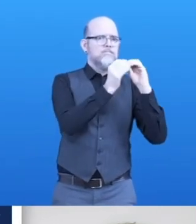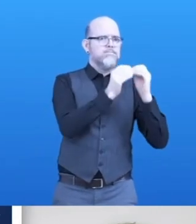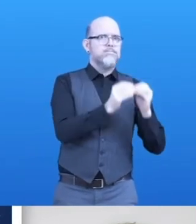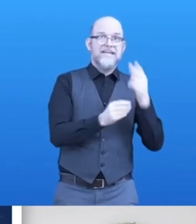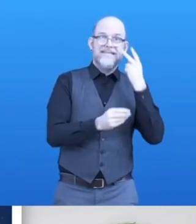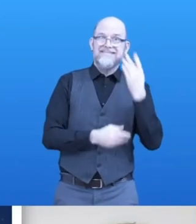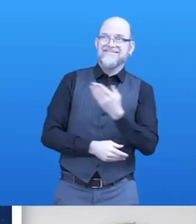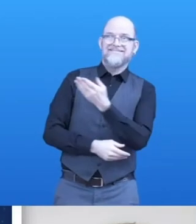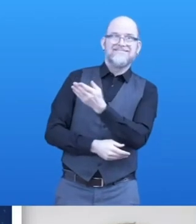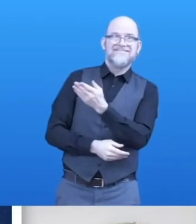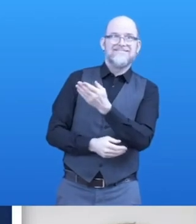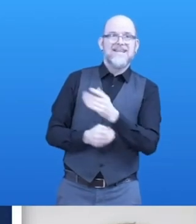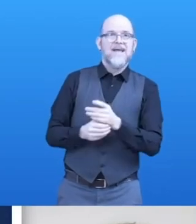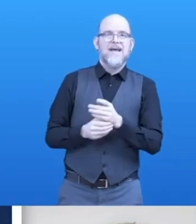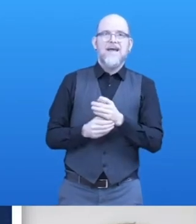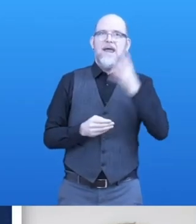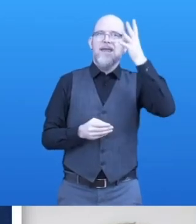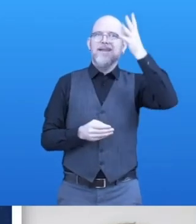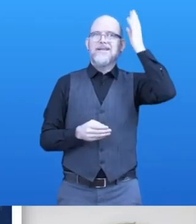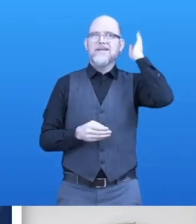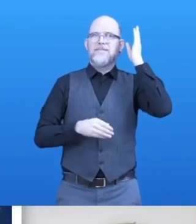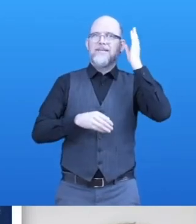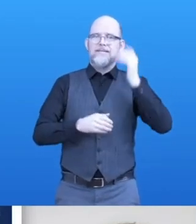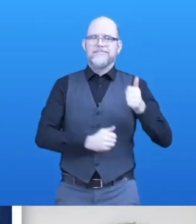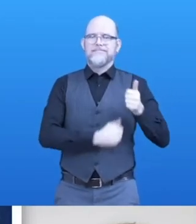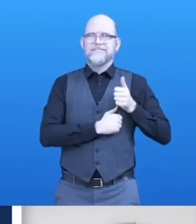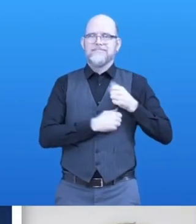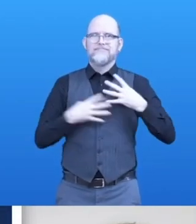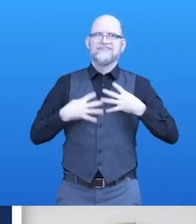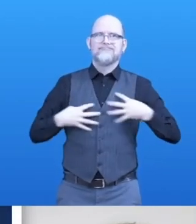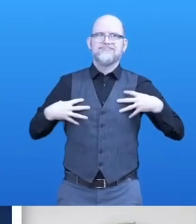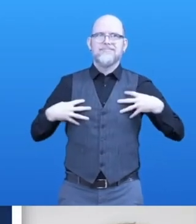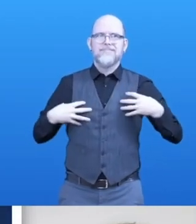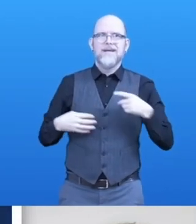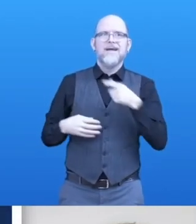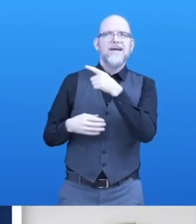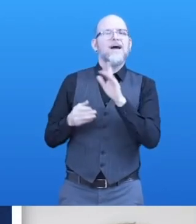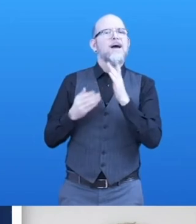This a Roman soldier created for a museum of Roman history in Germany.